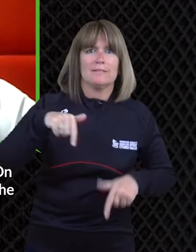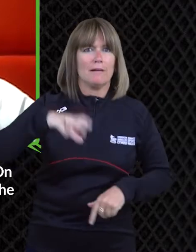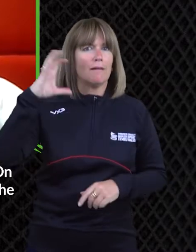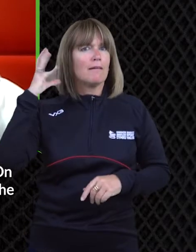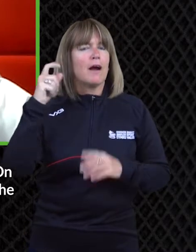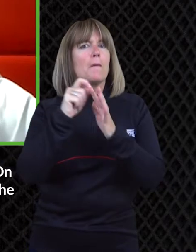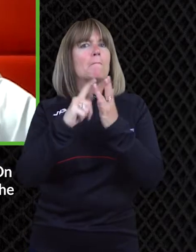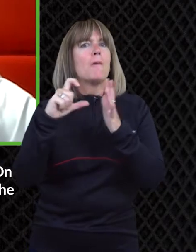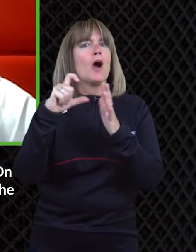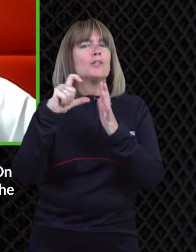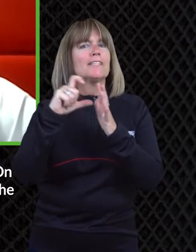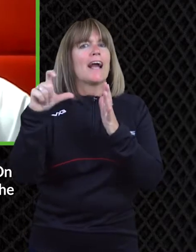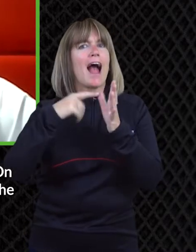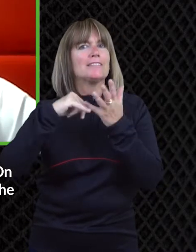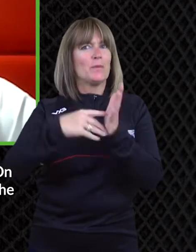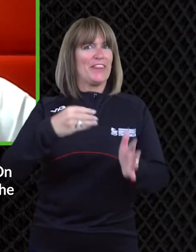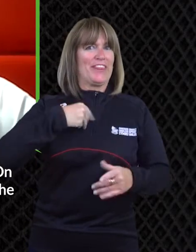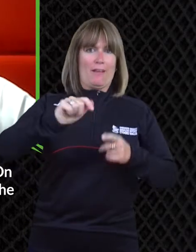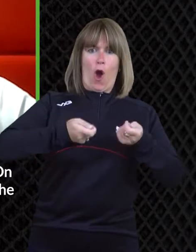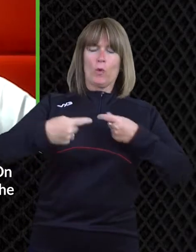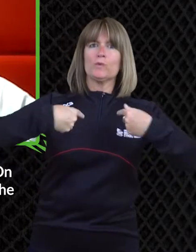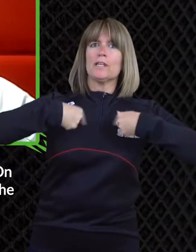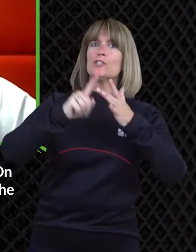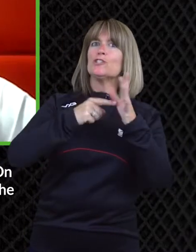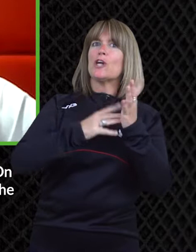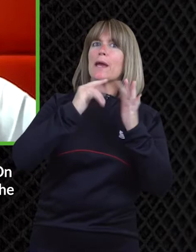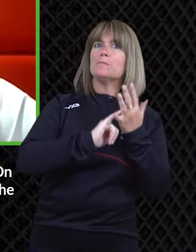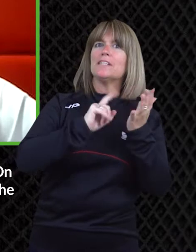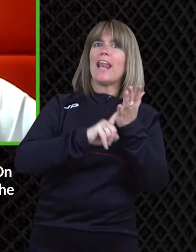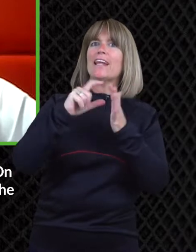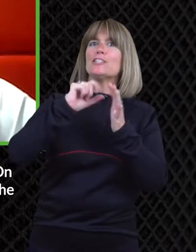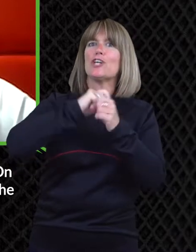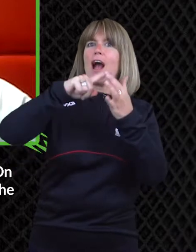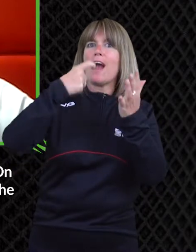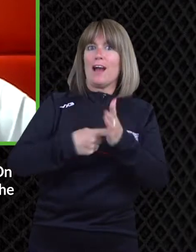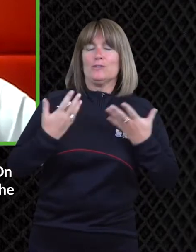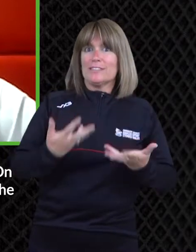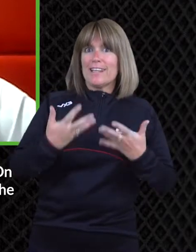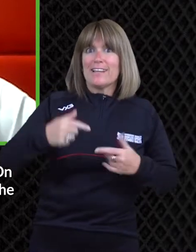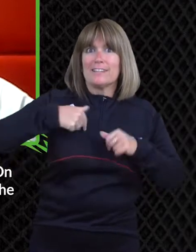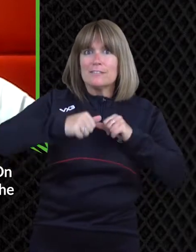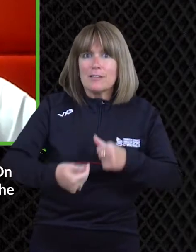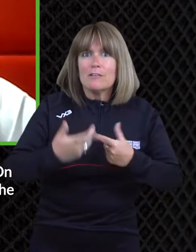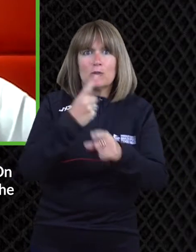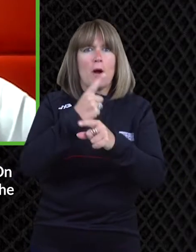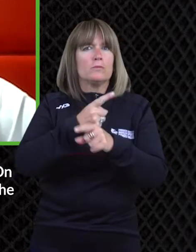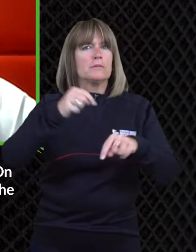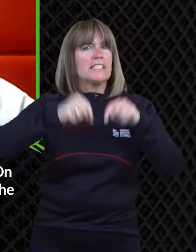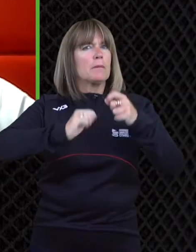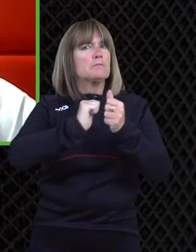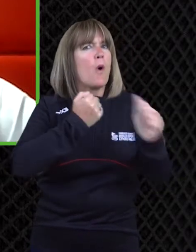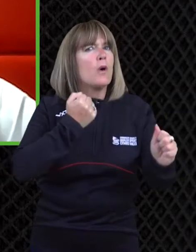today's episode we're going to be talking about disability sports representation within the media and how that might have changed over the years